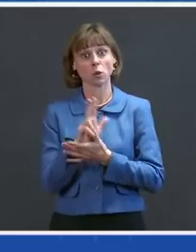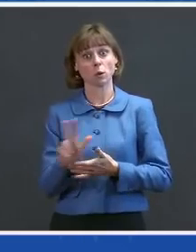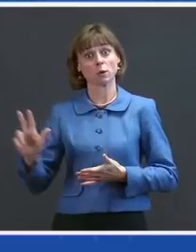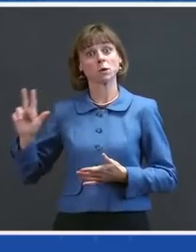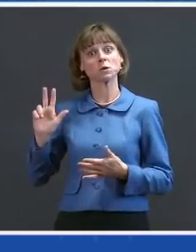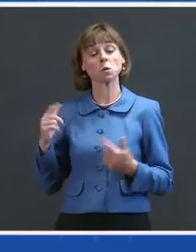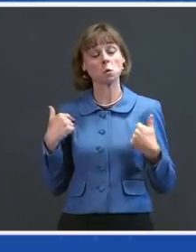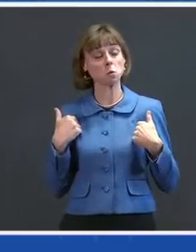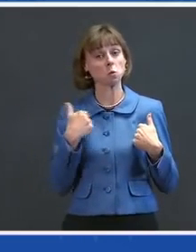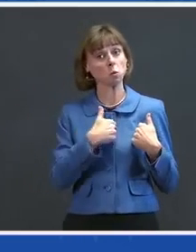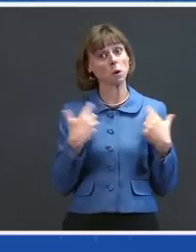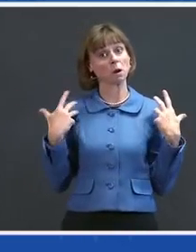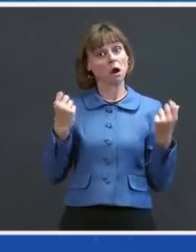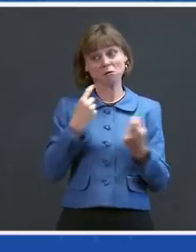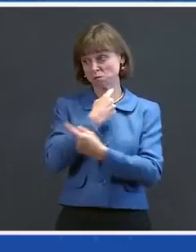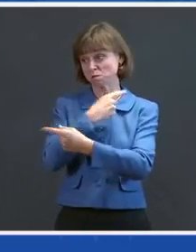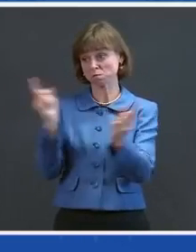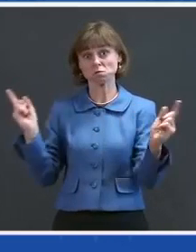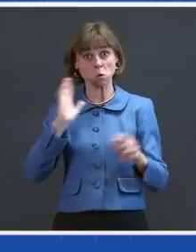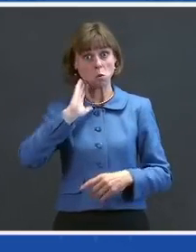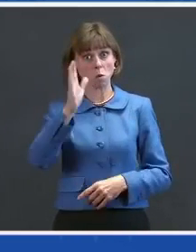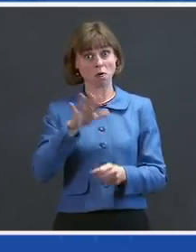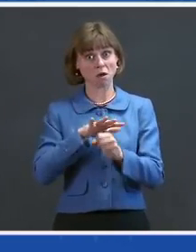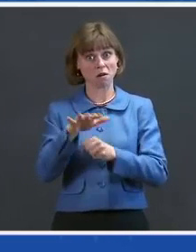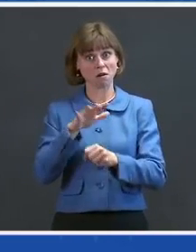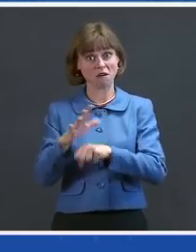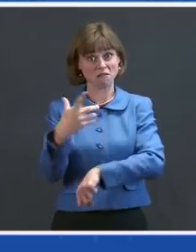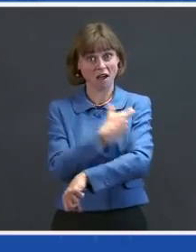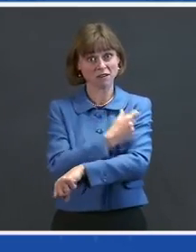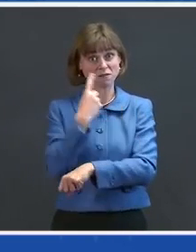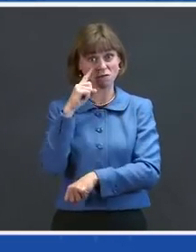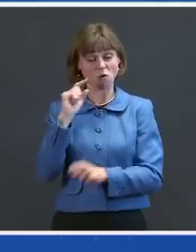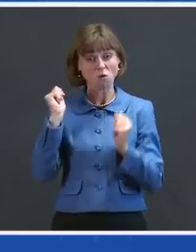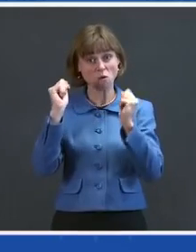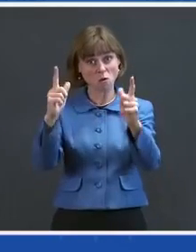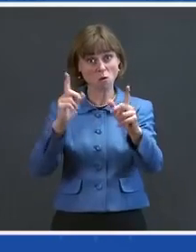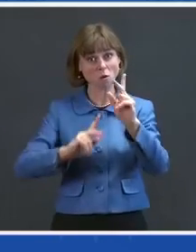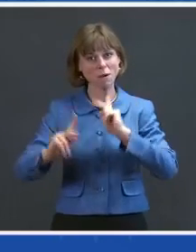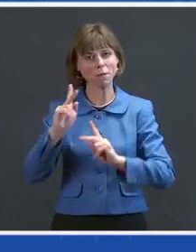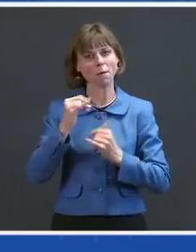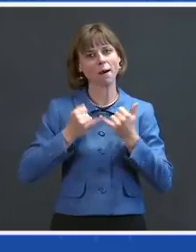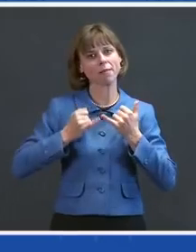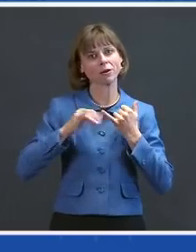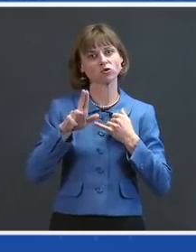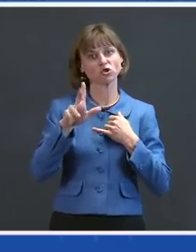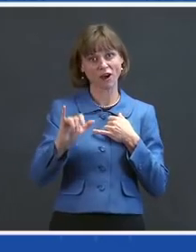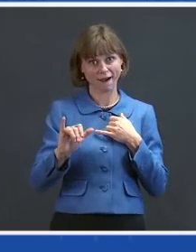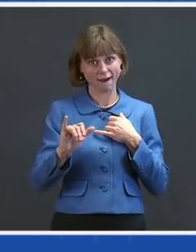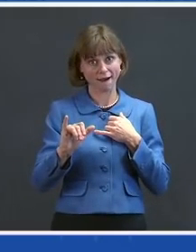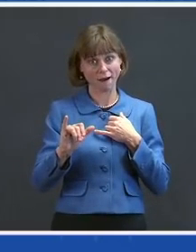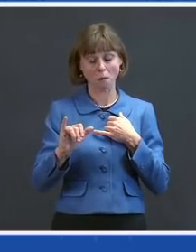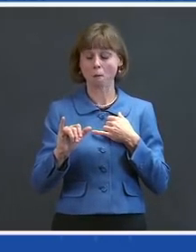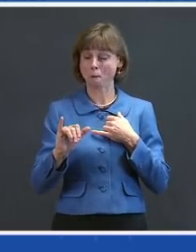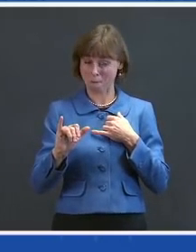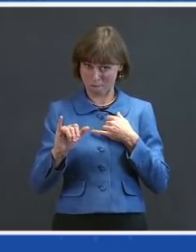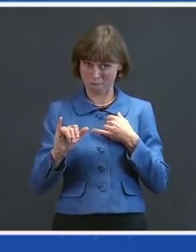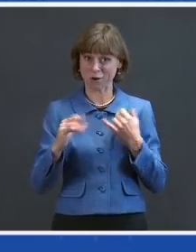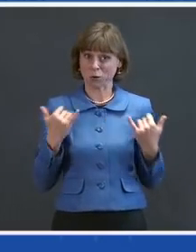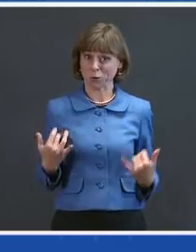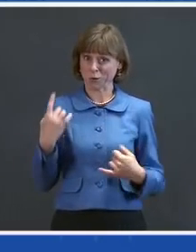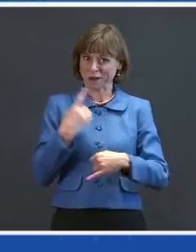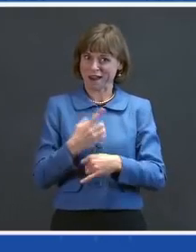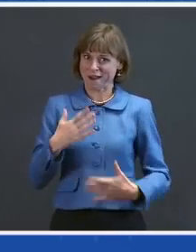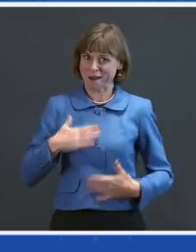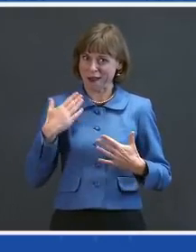able to say that we'll have enough vaccine supply for adults by the end of July. And I'm pleased to announce today, as a